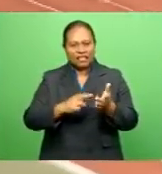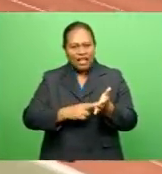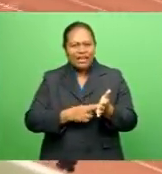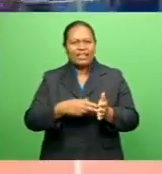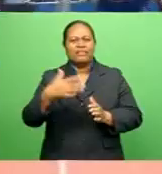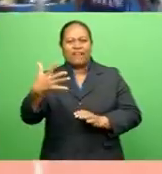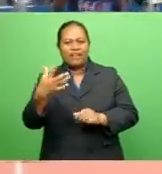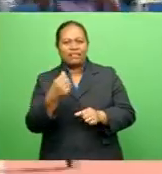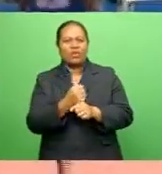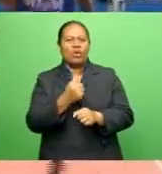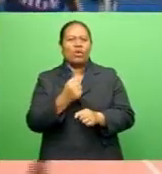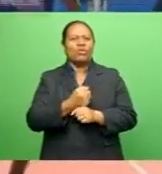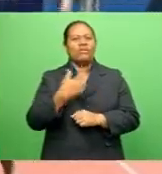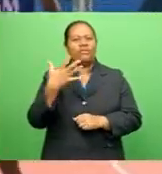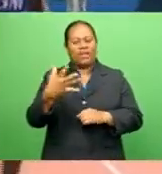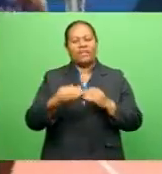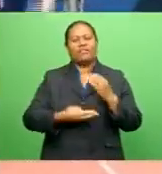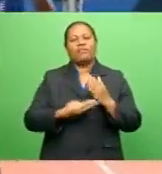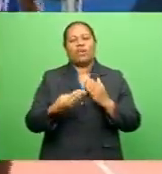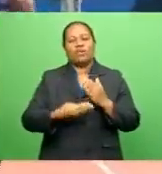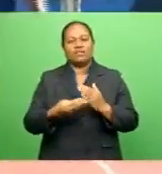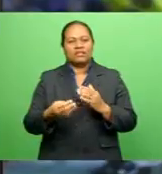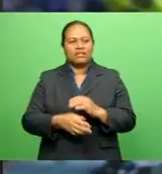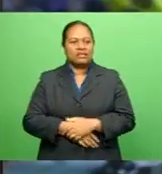5 gold and 5 bronze medals